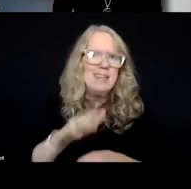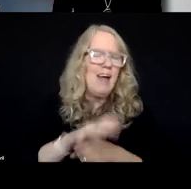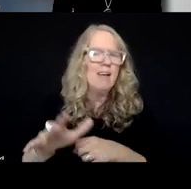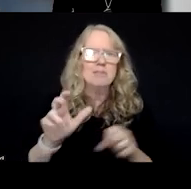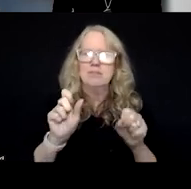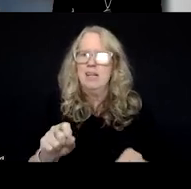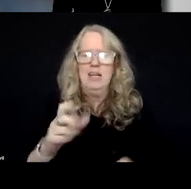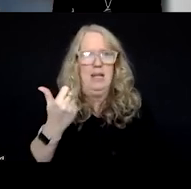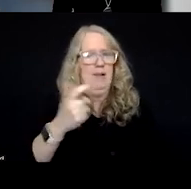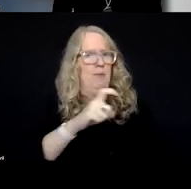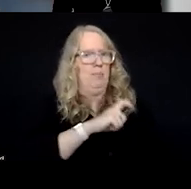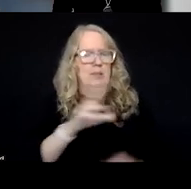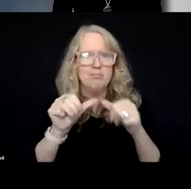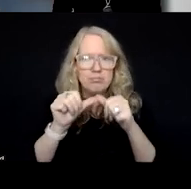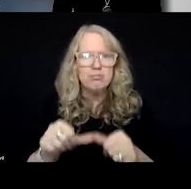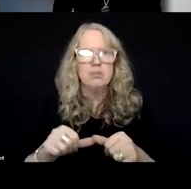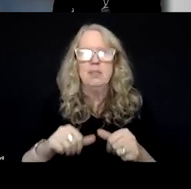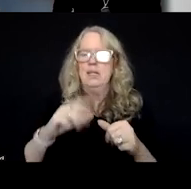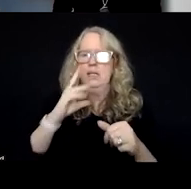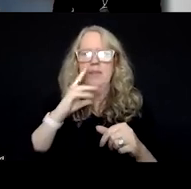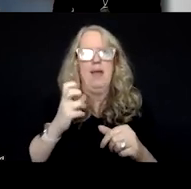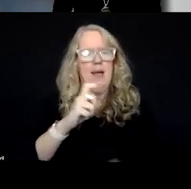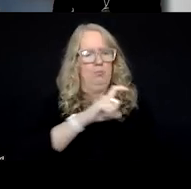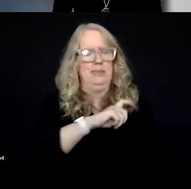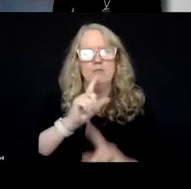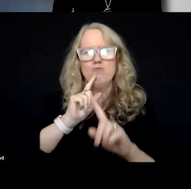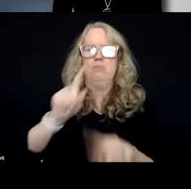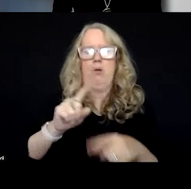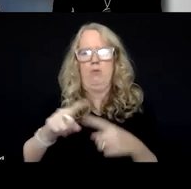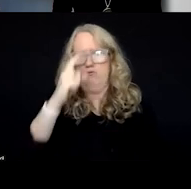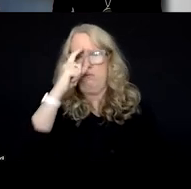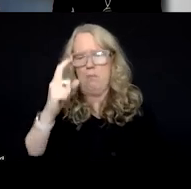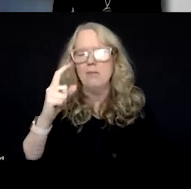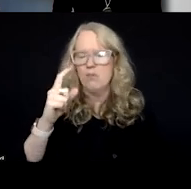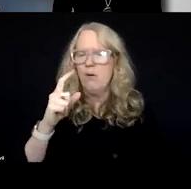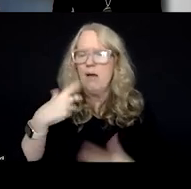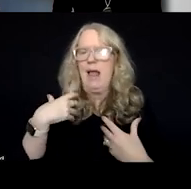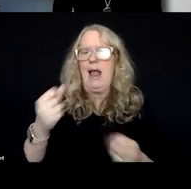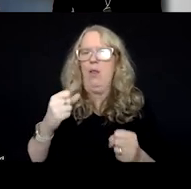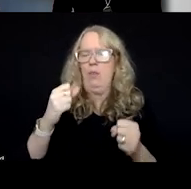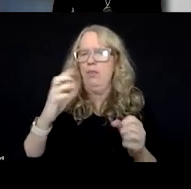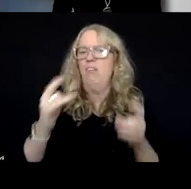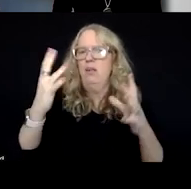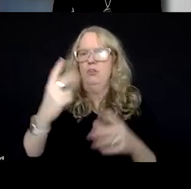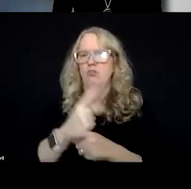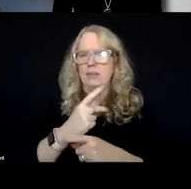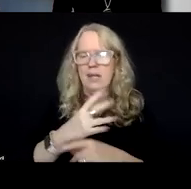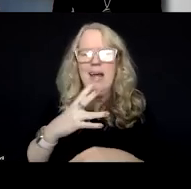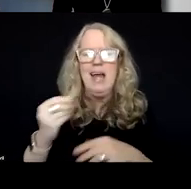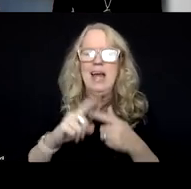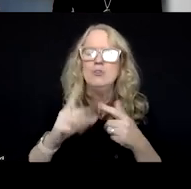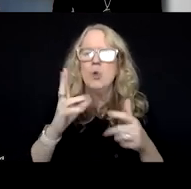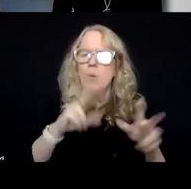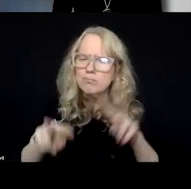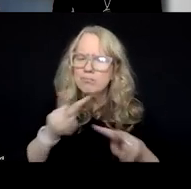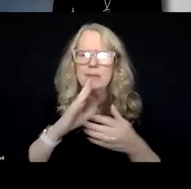police continue to be a predominant responder to mental health crises. So it looks at some of the some of